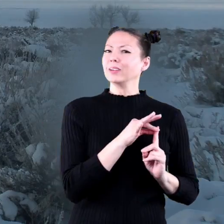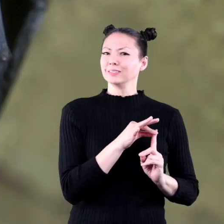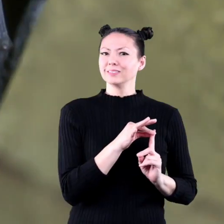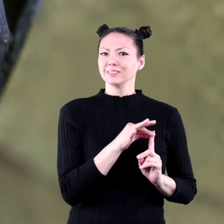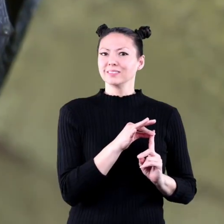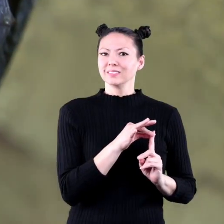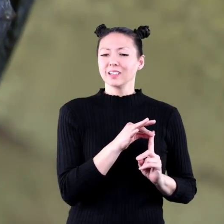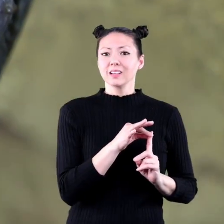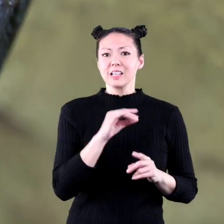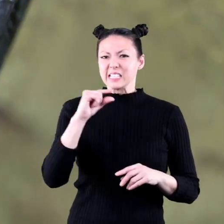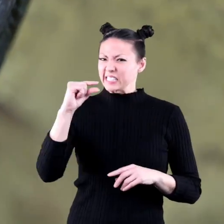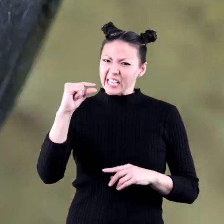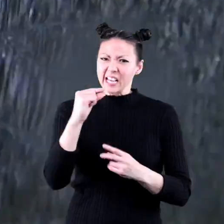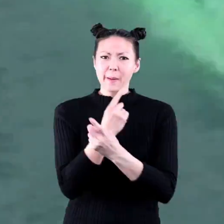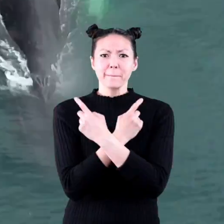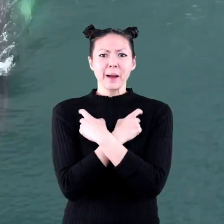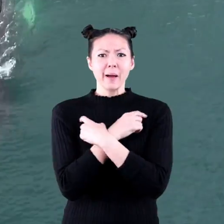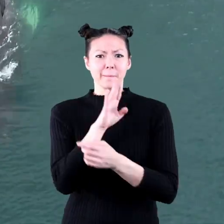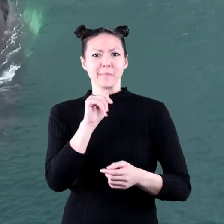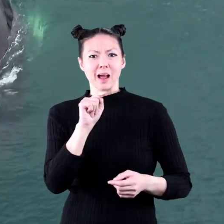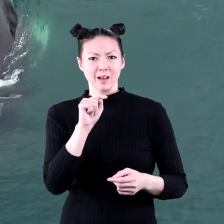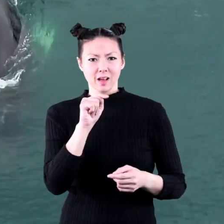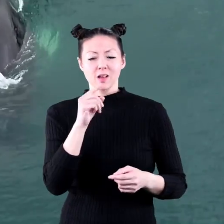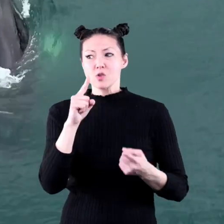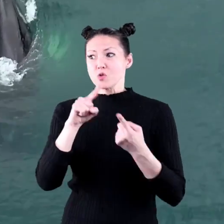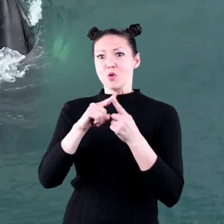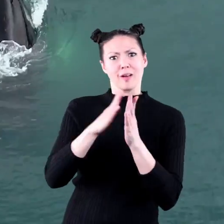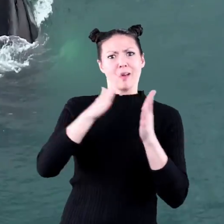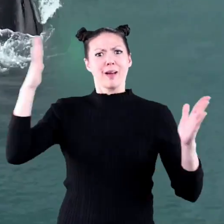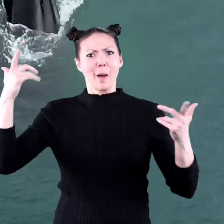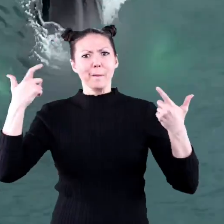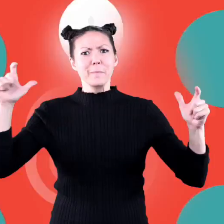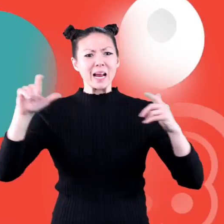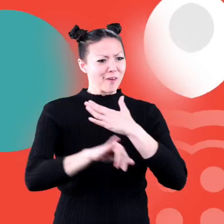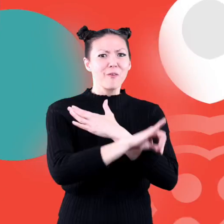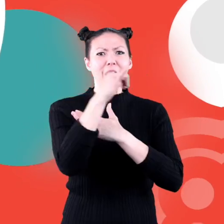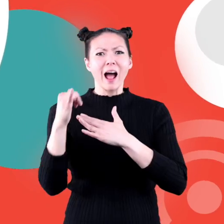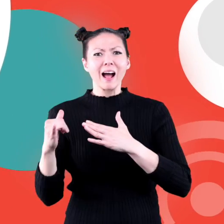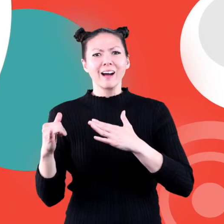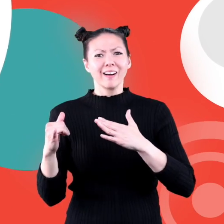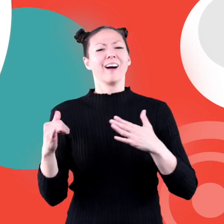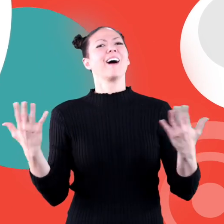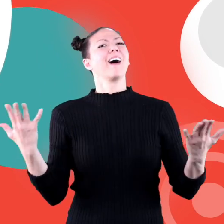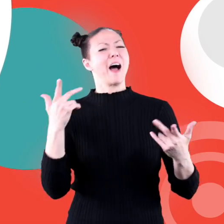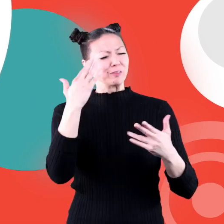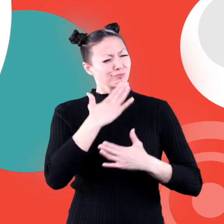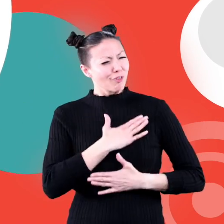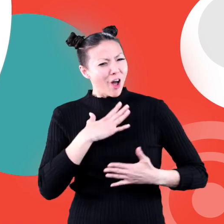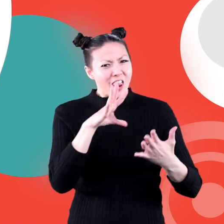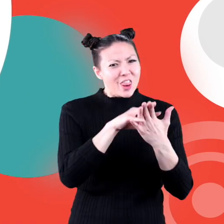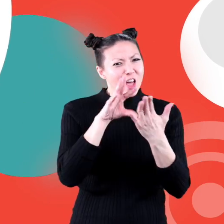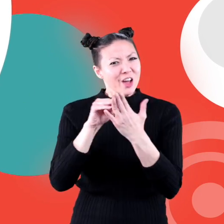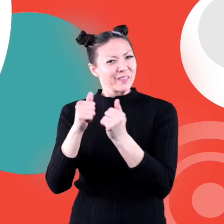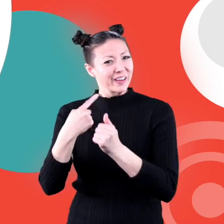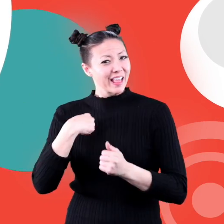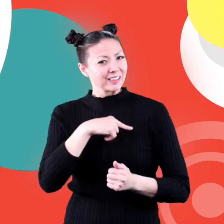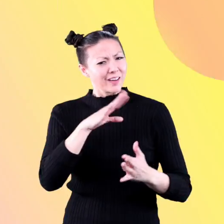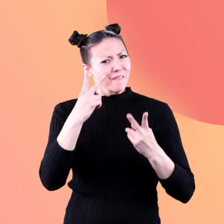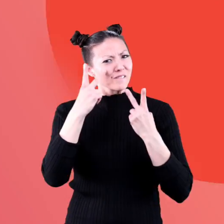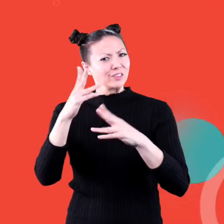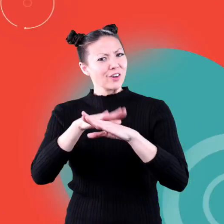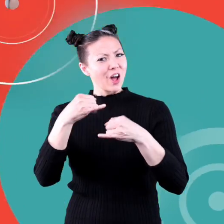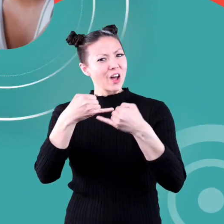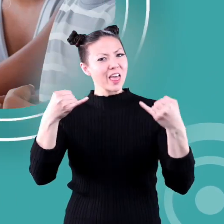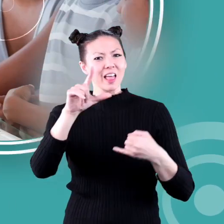from the tiniest bat to the biggest whale hope you had fun learning with us visit